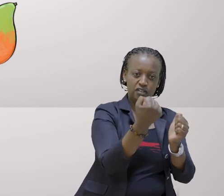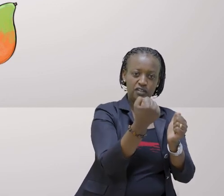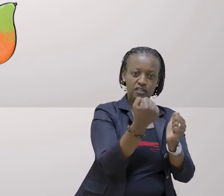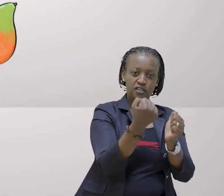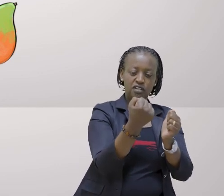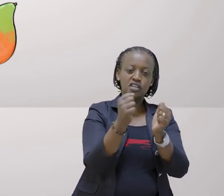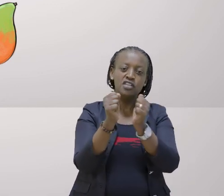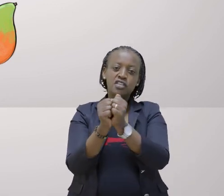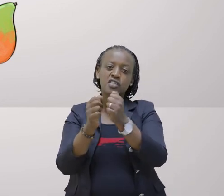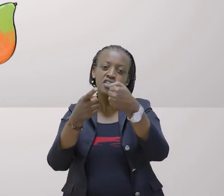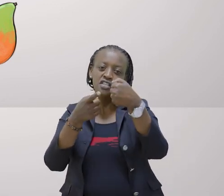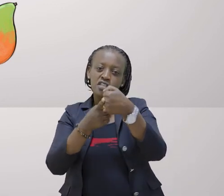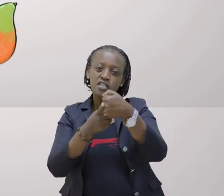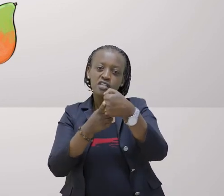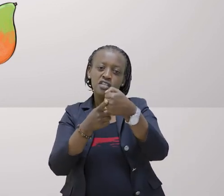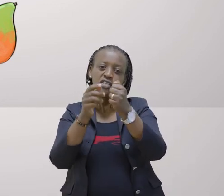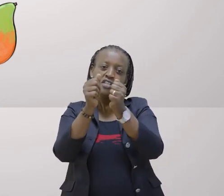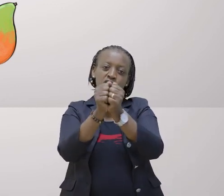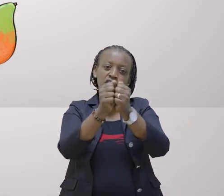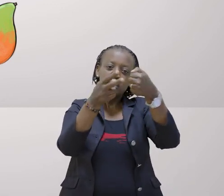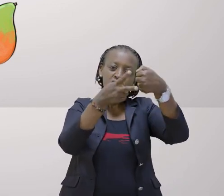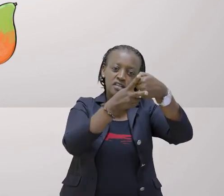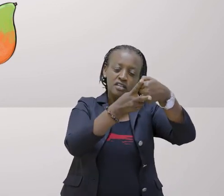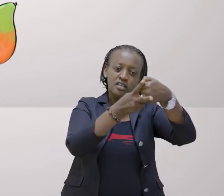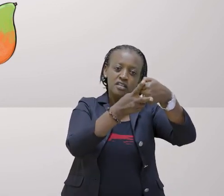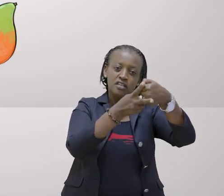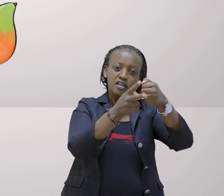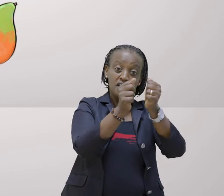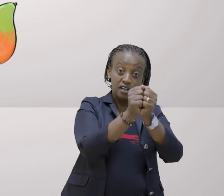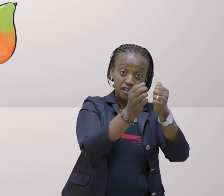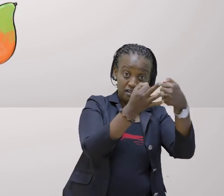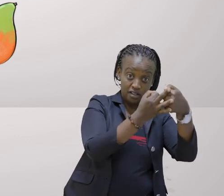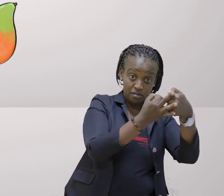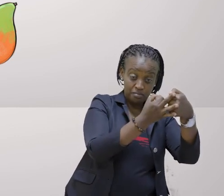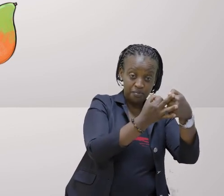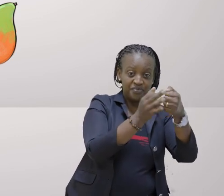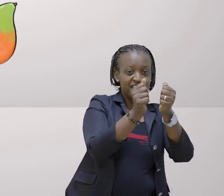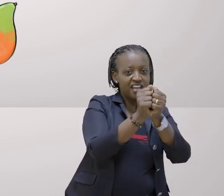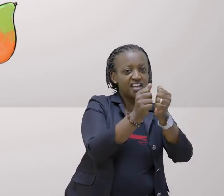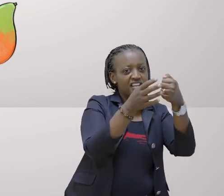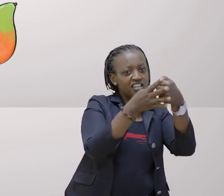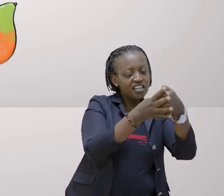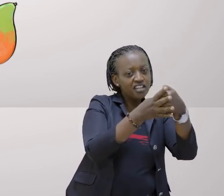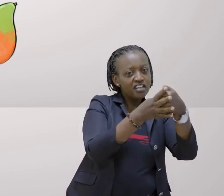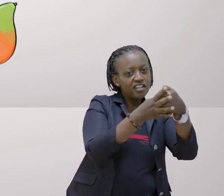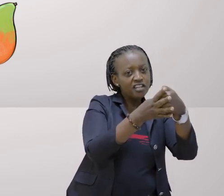15, 16, 17, 18,